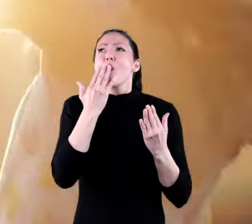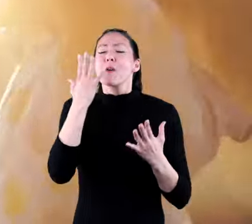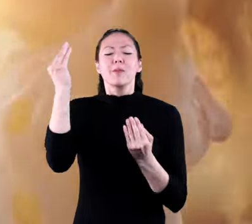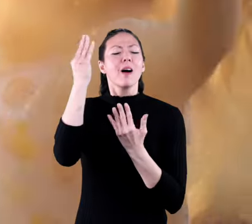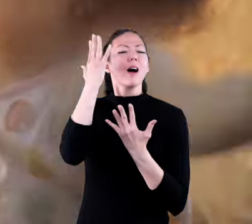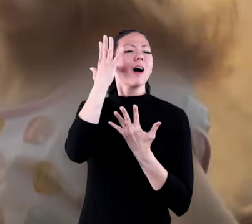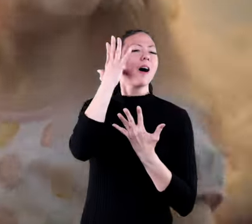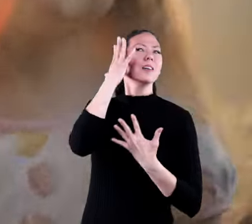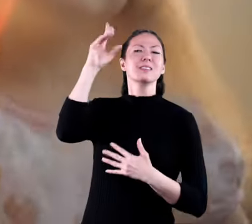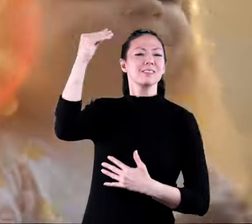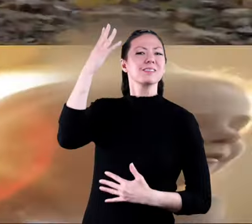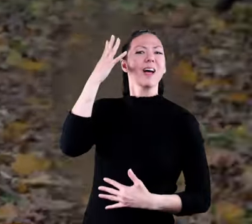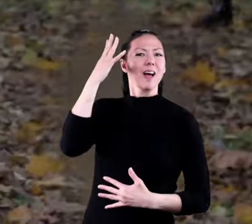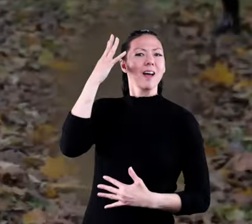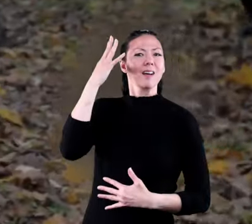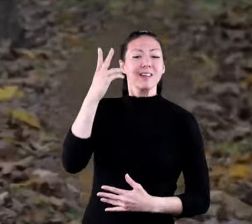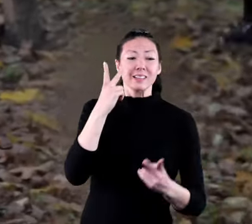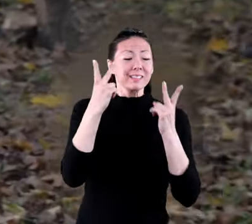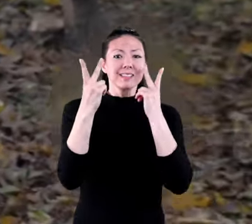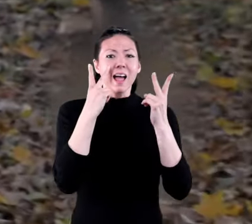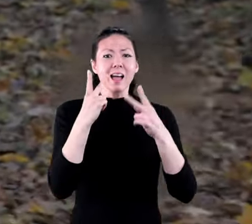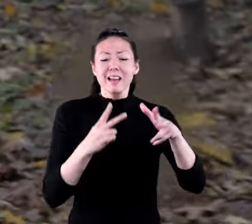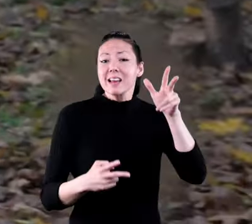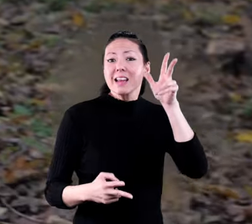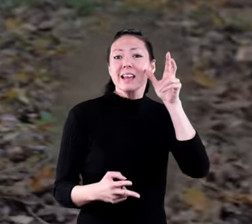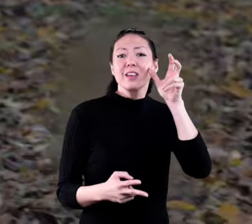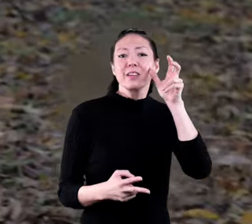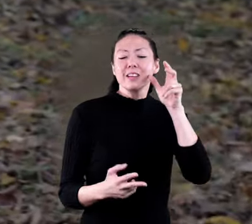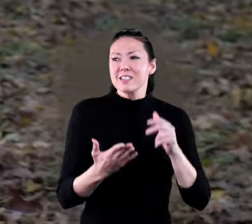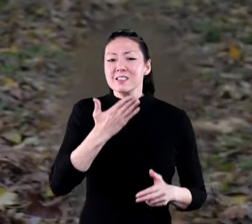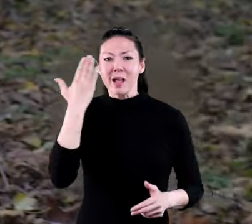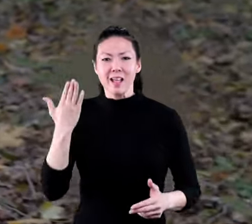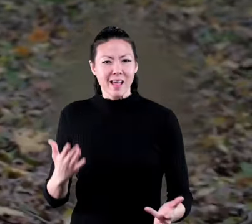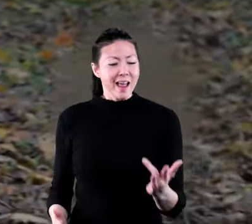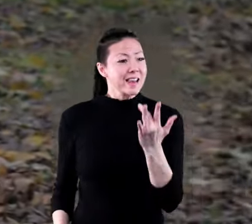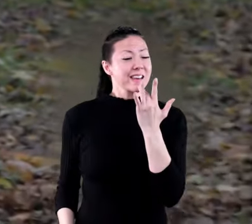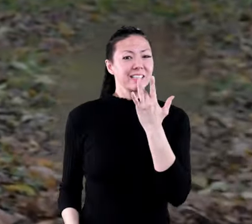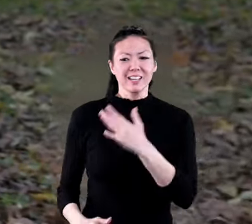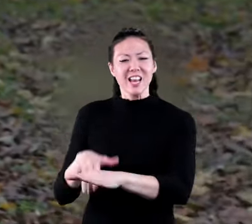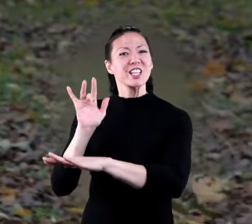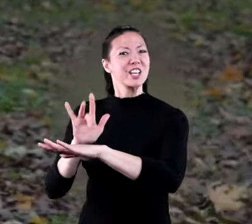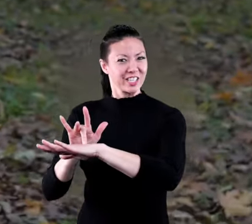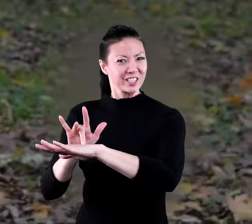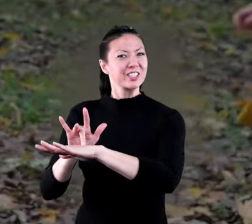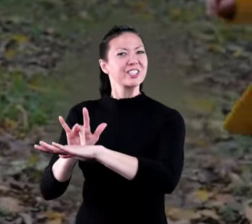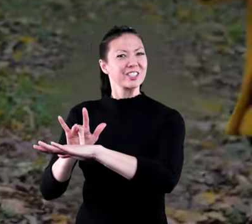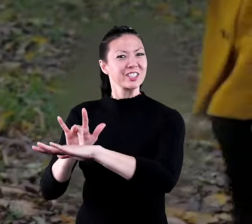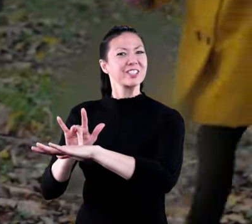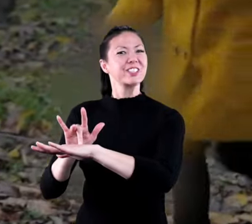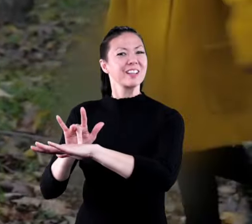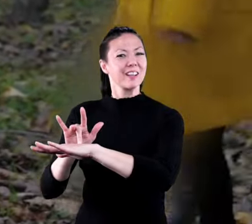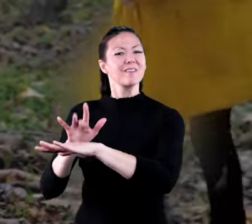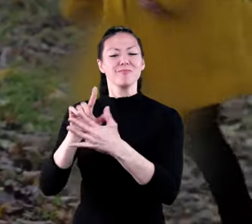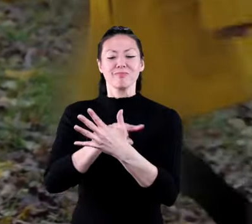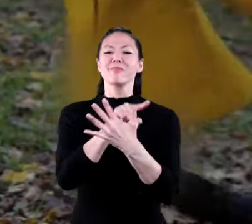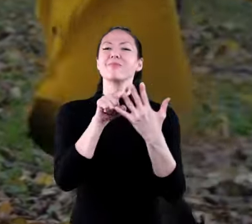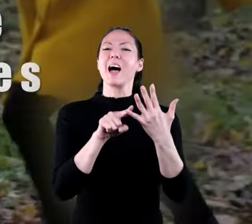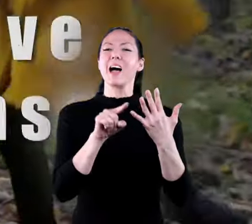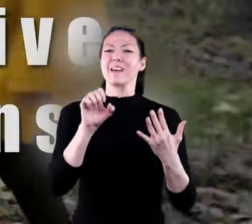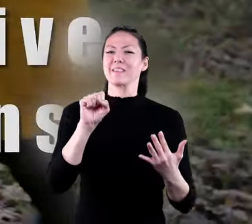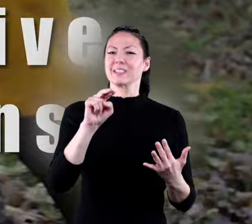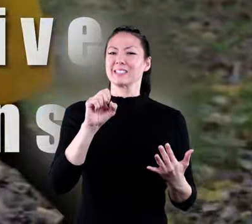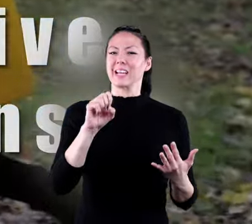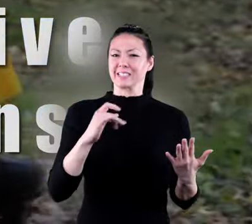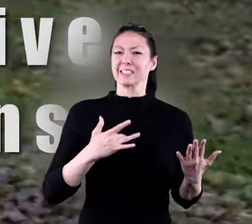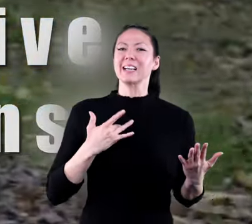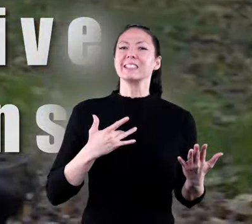shone on your face sight hearing smell taste and touch are called